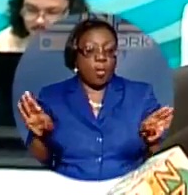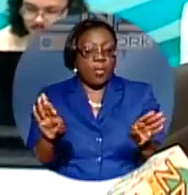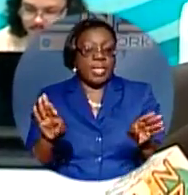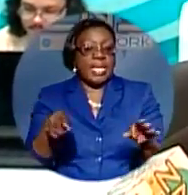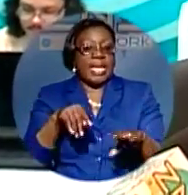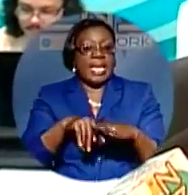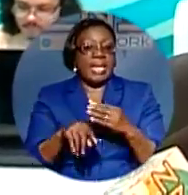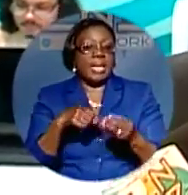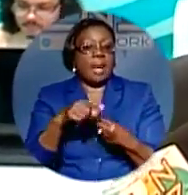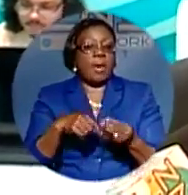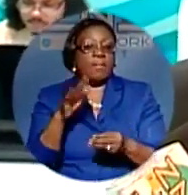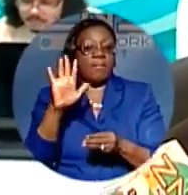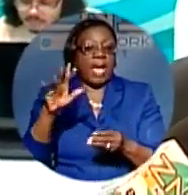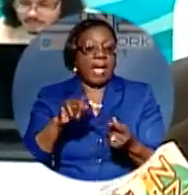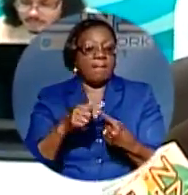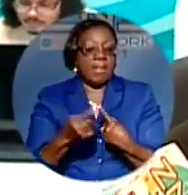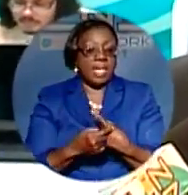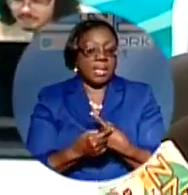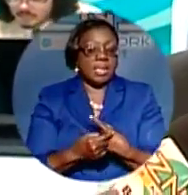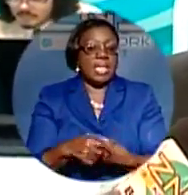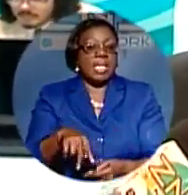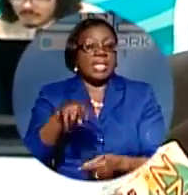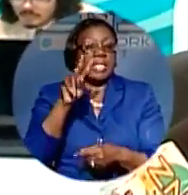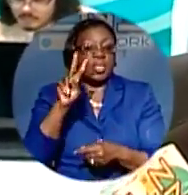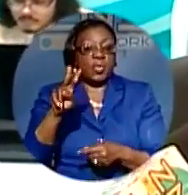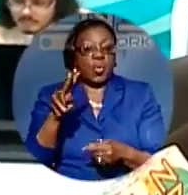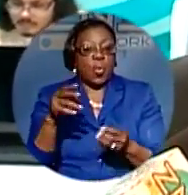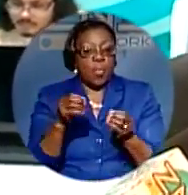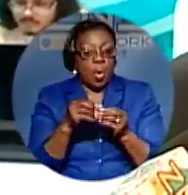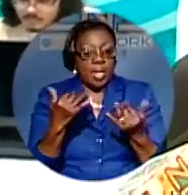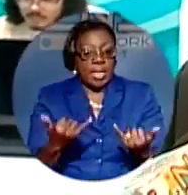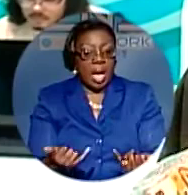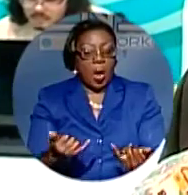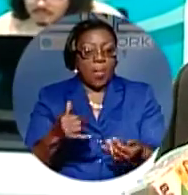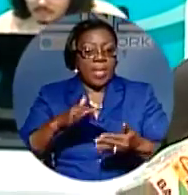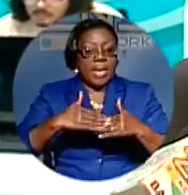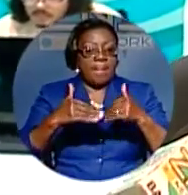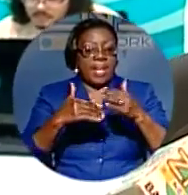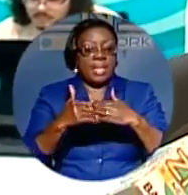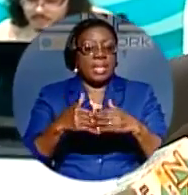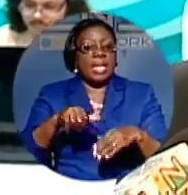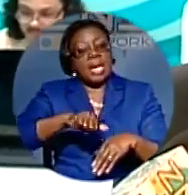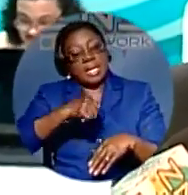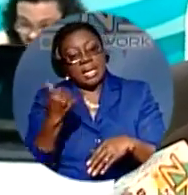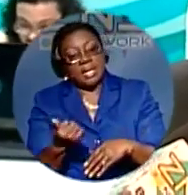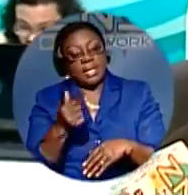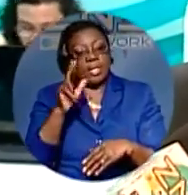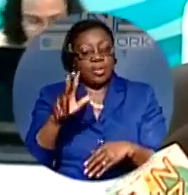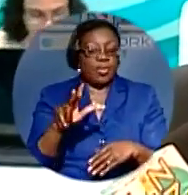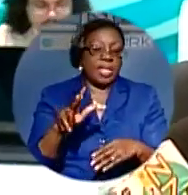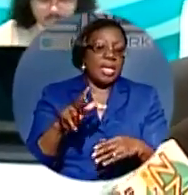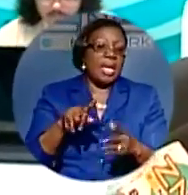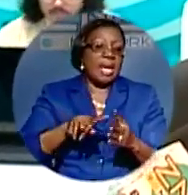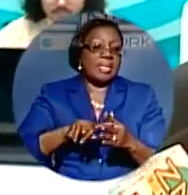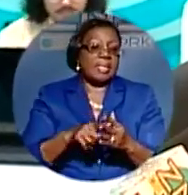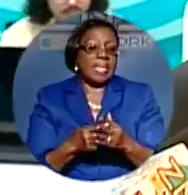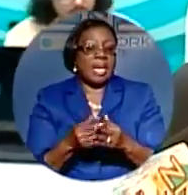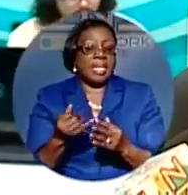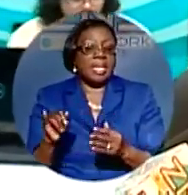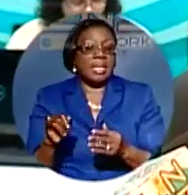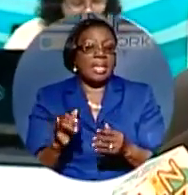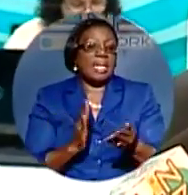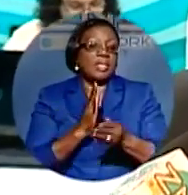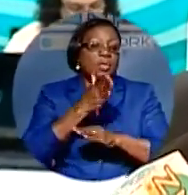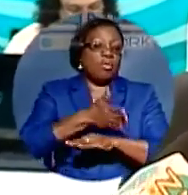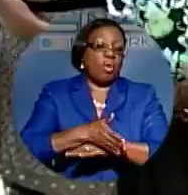months. There are currently two others under construction and another three on planning at the moment. And that is across the whole